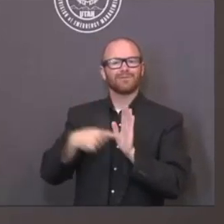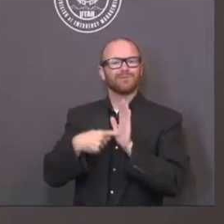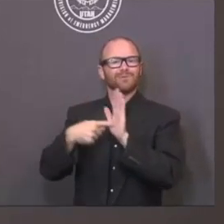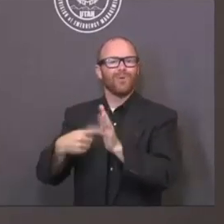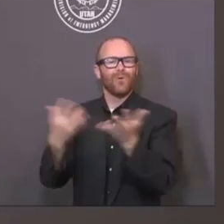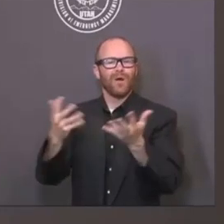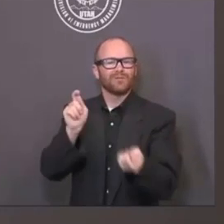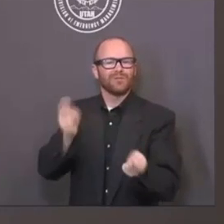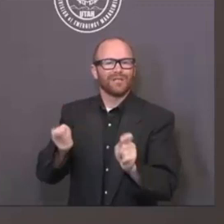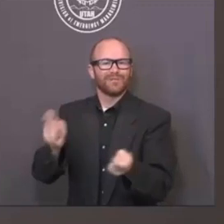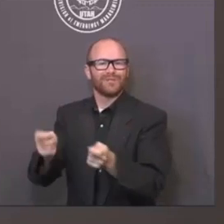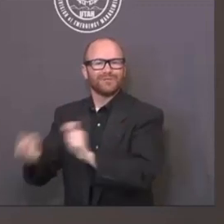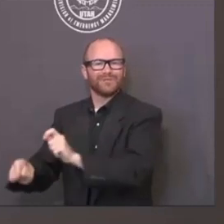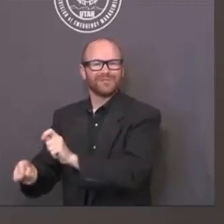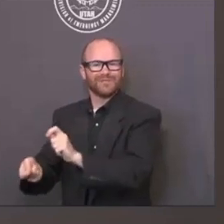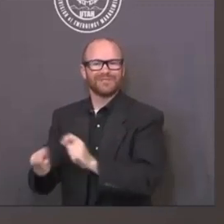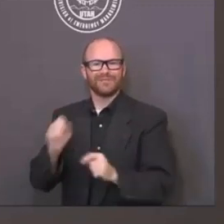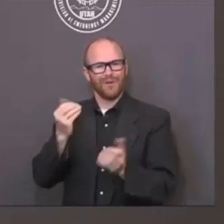nuance difference.